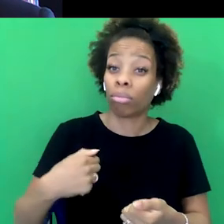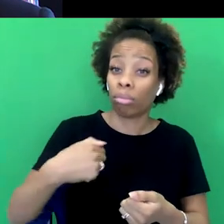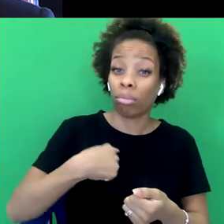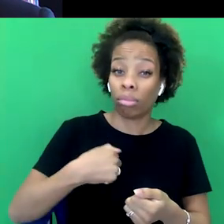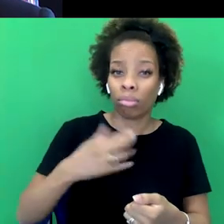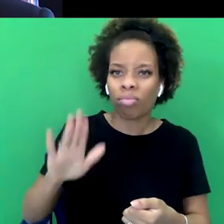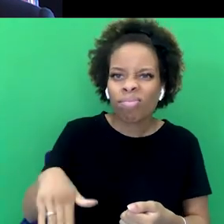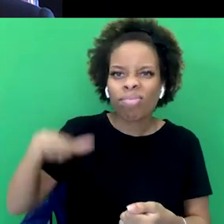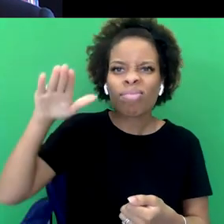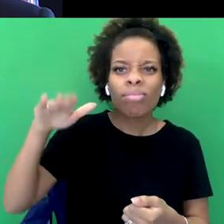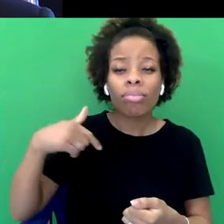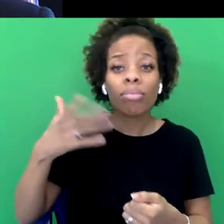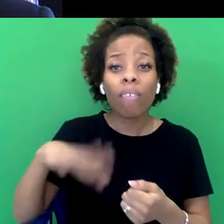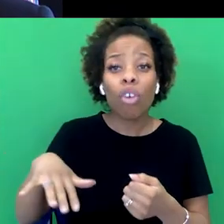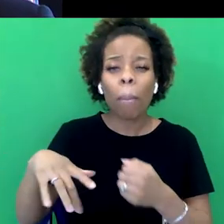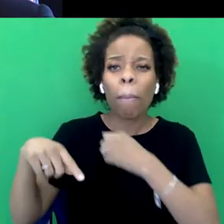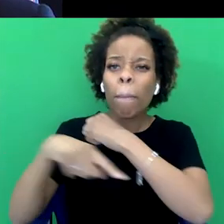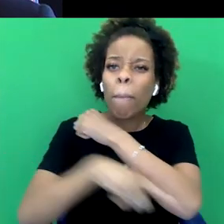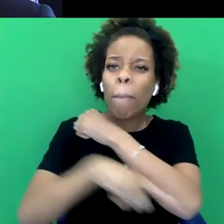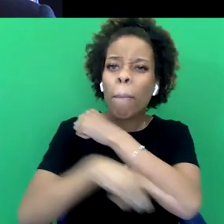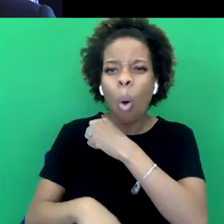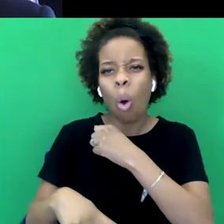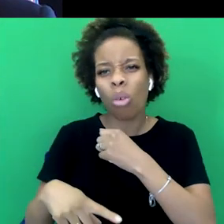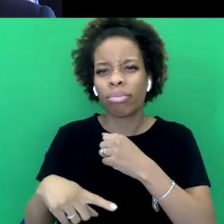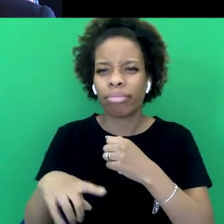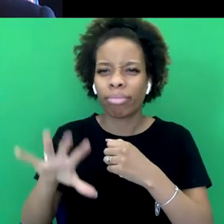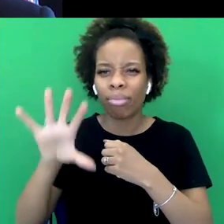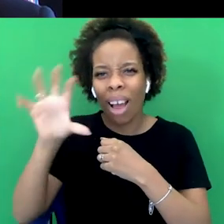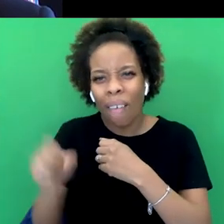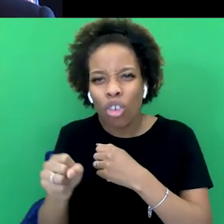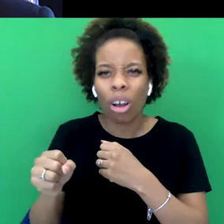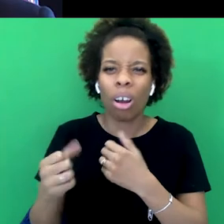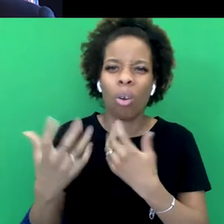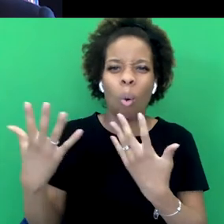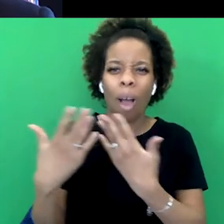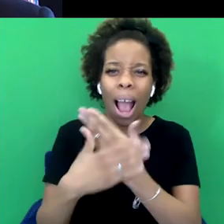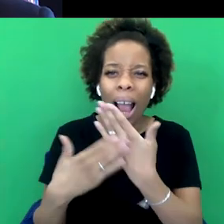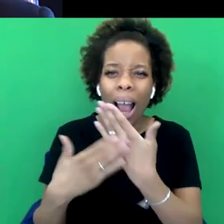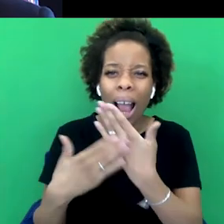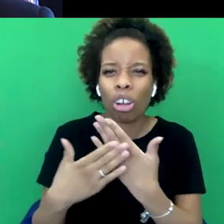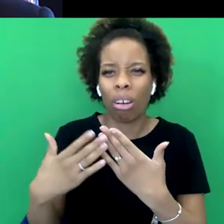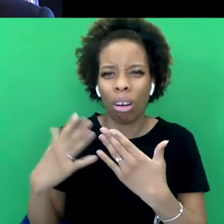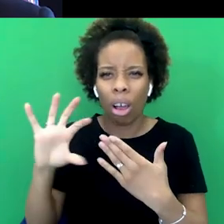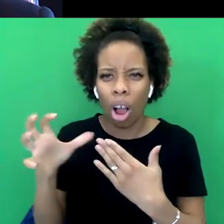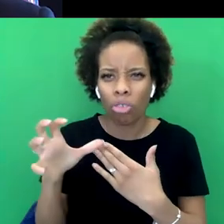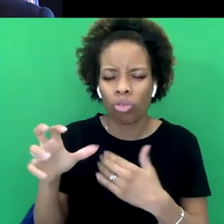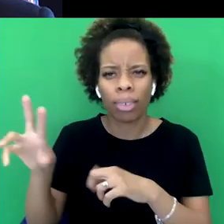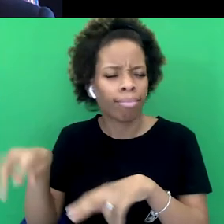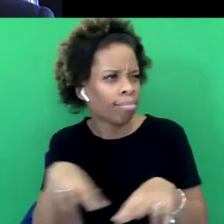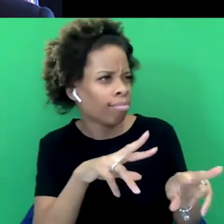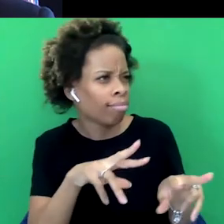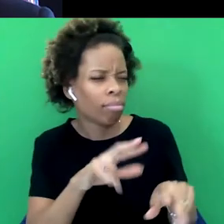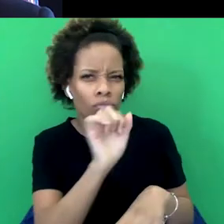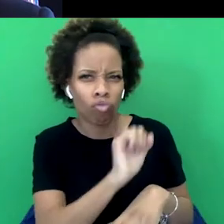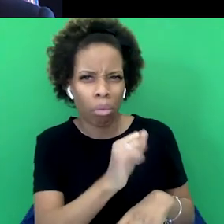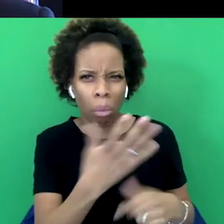originally from a poor brown or black country in Asia or in Africa, you look at Britain, and you look at Western Europe, and you think, well, these countries are so wealthy,